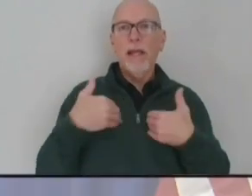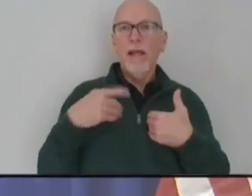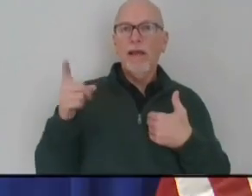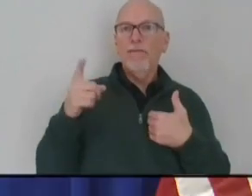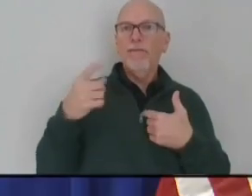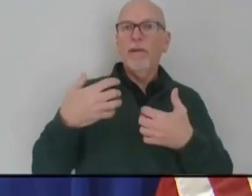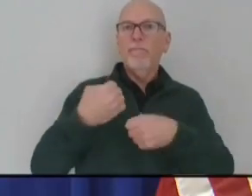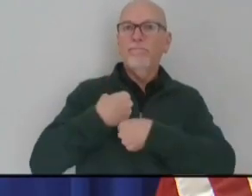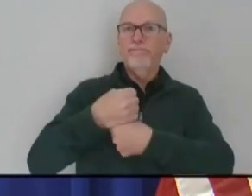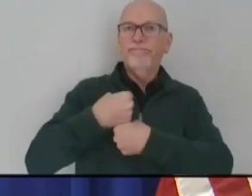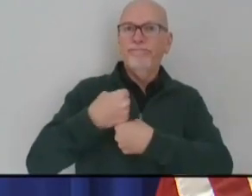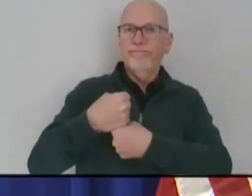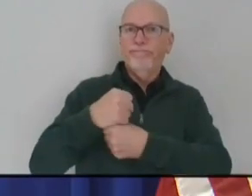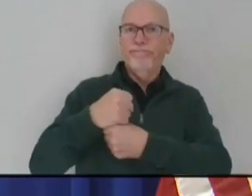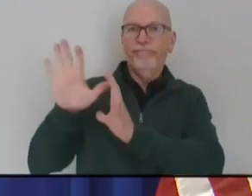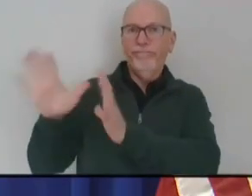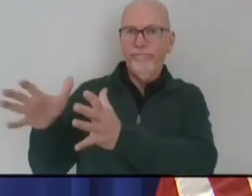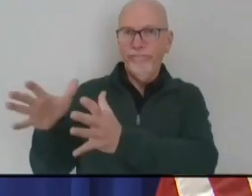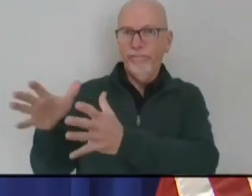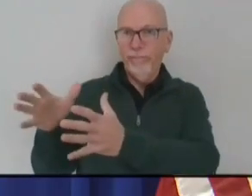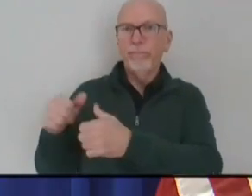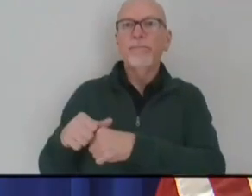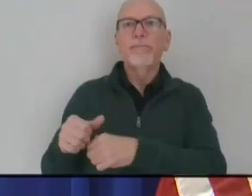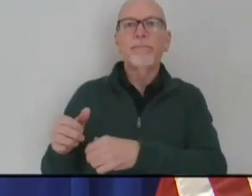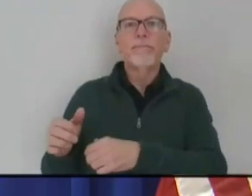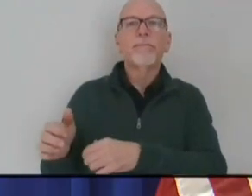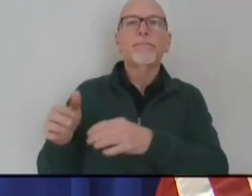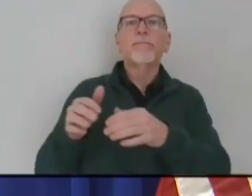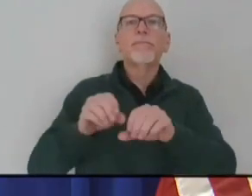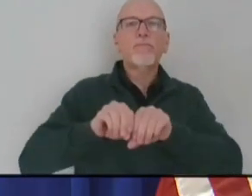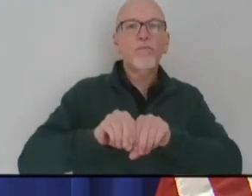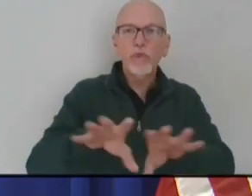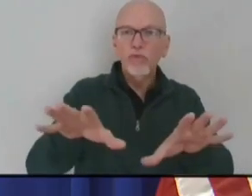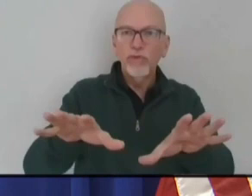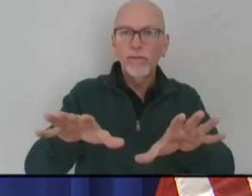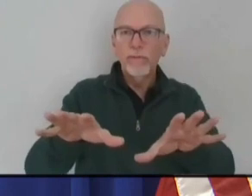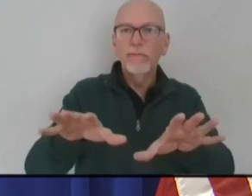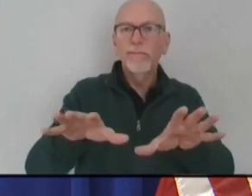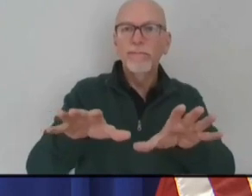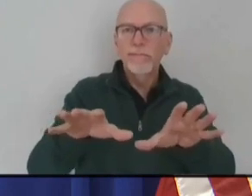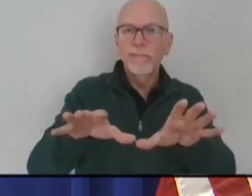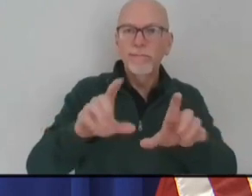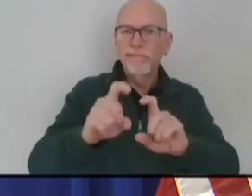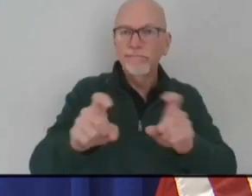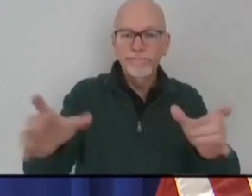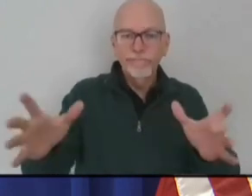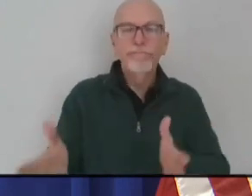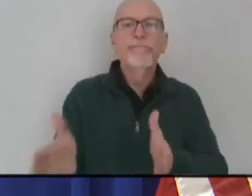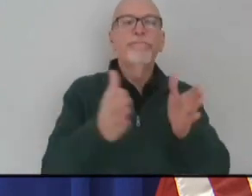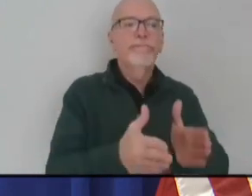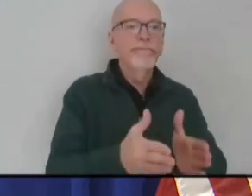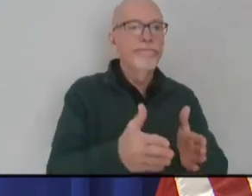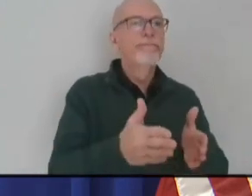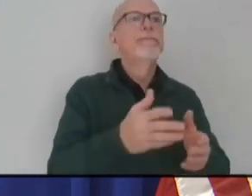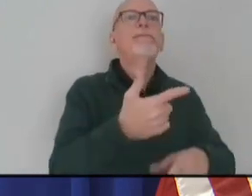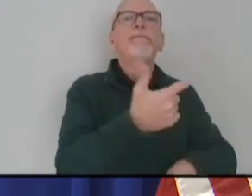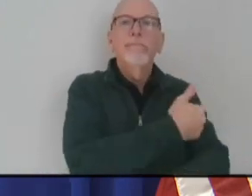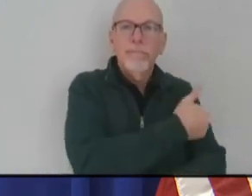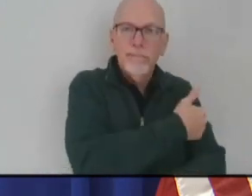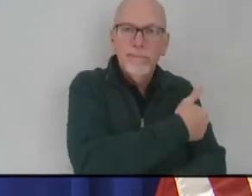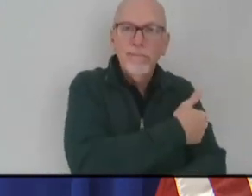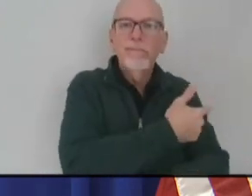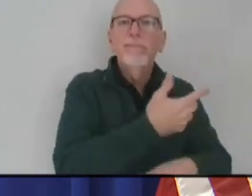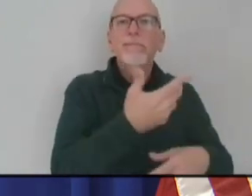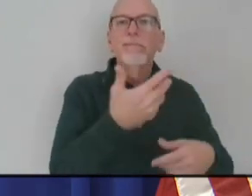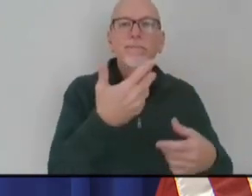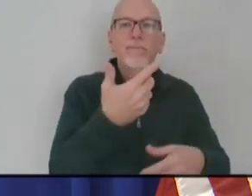part of it. You've got the distribution phase, and then you've got the administration phase, actually putting a shot or,